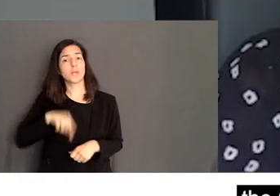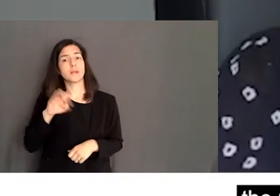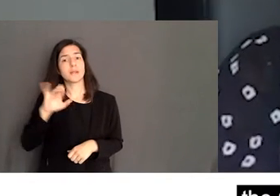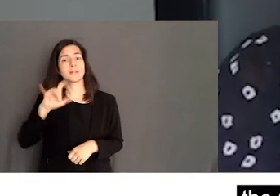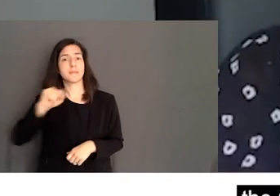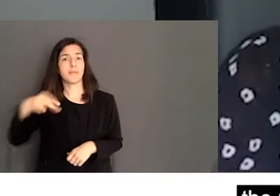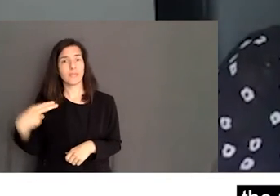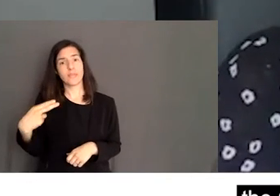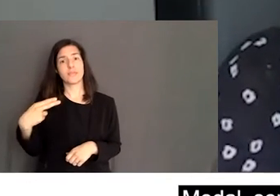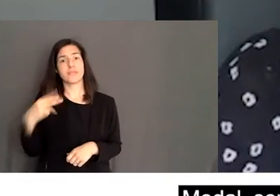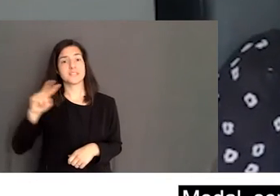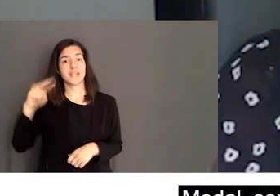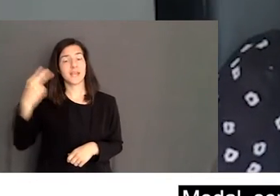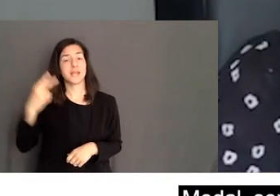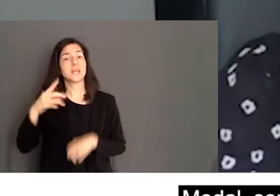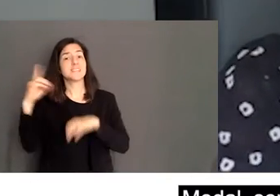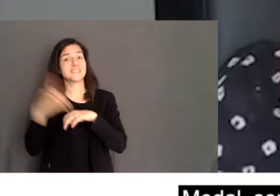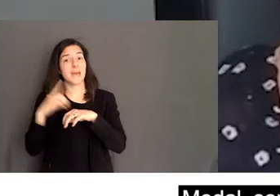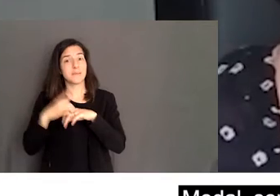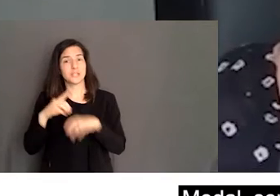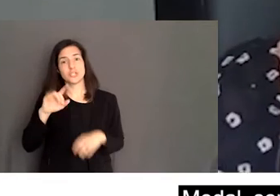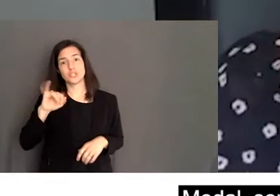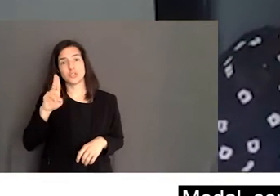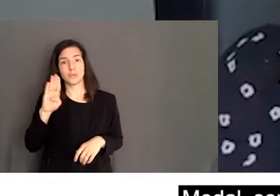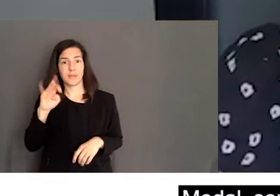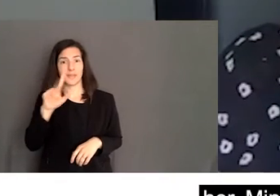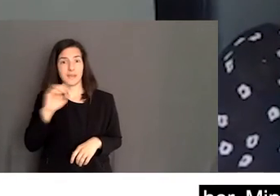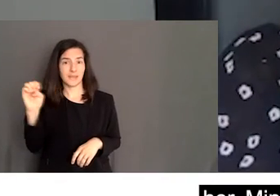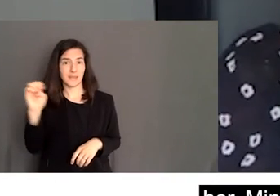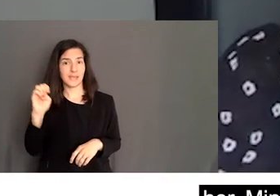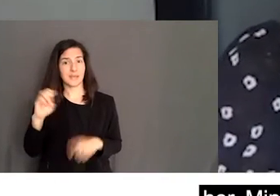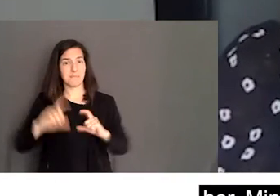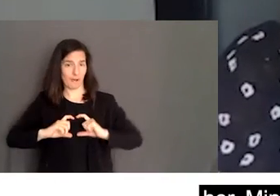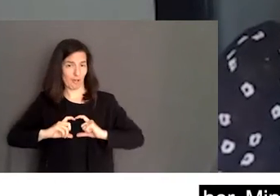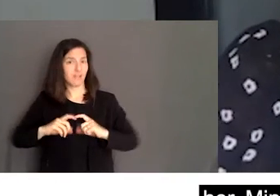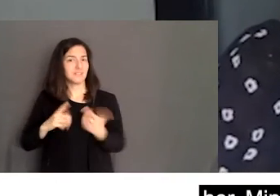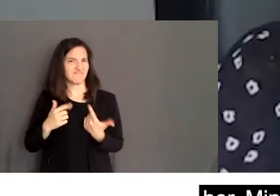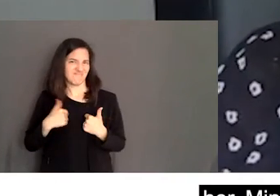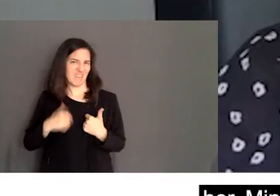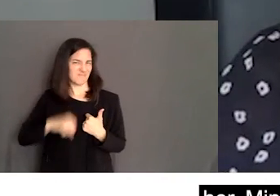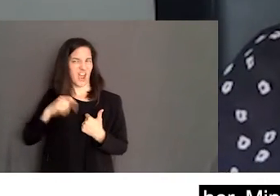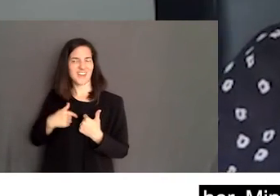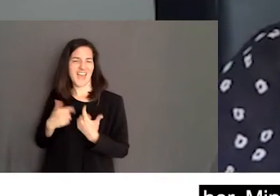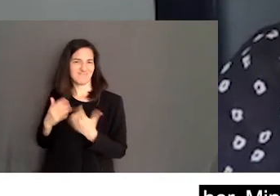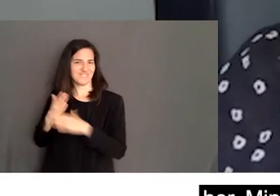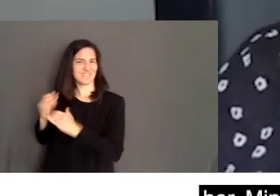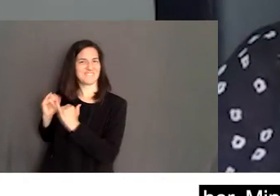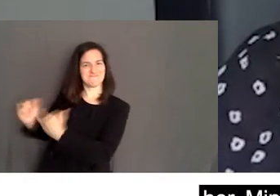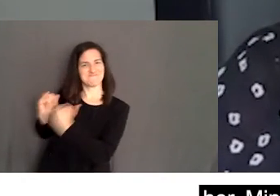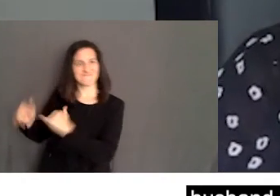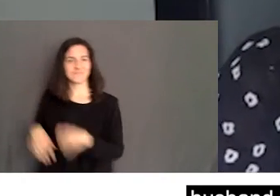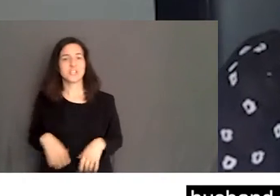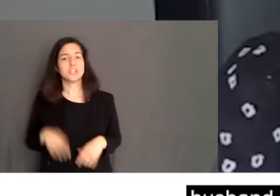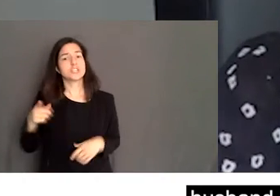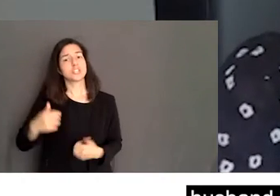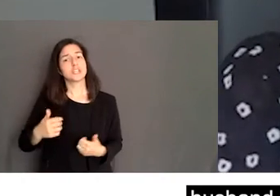Diamond Jubilee Medal, something I'm proud to have in common with her. Minister Qualtrough lives in Ladner with